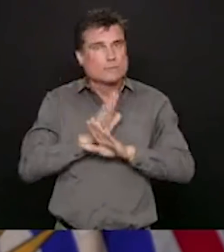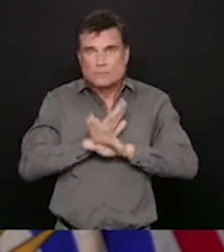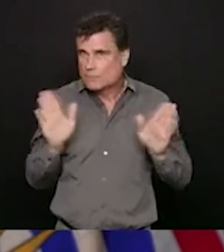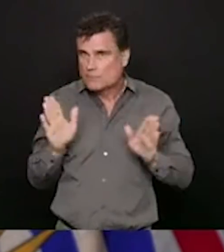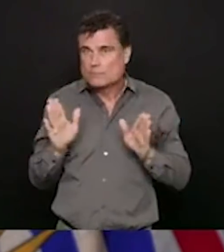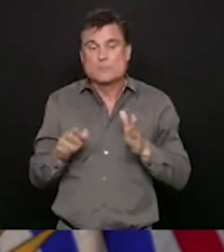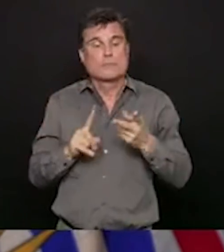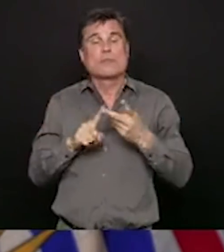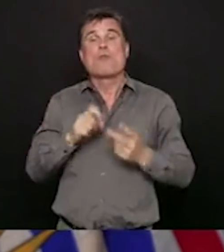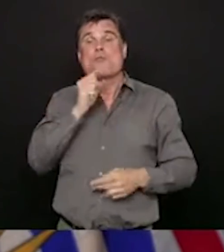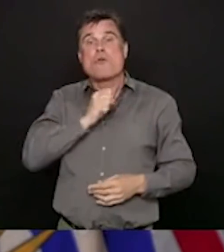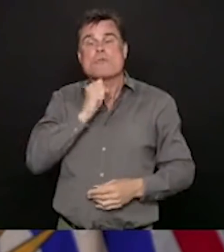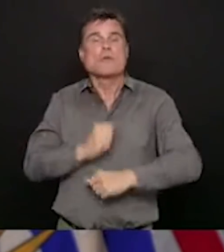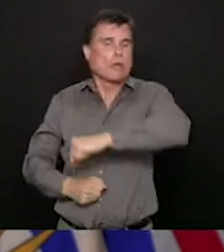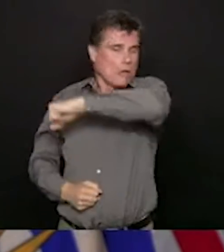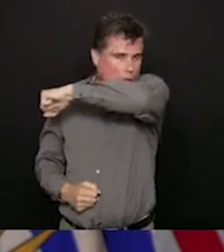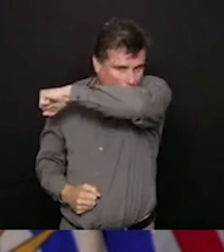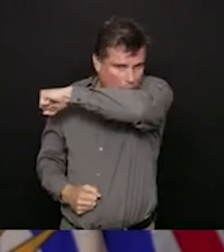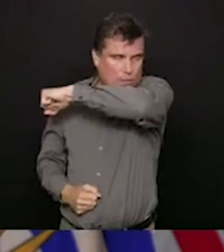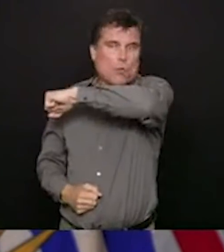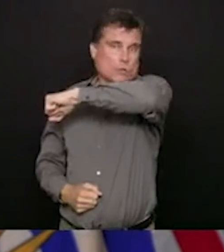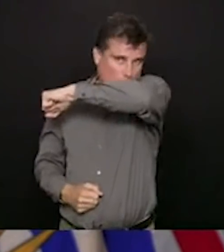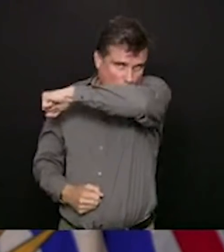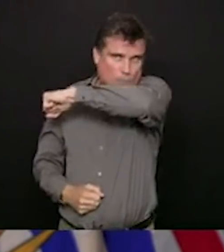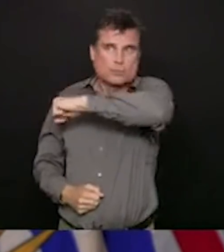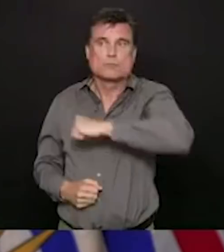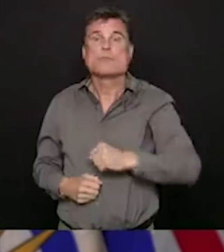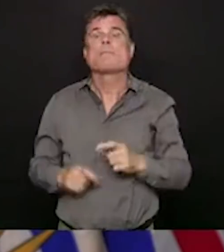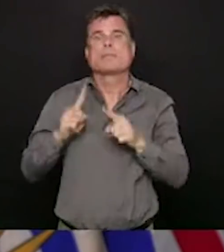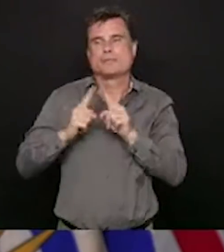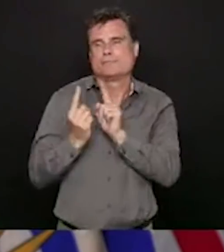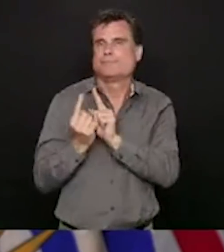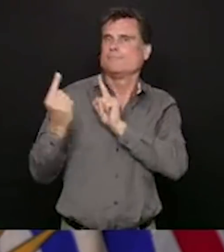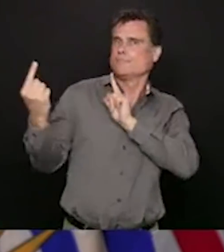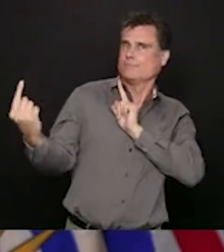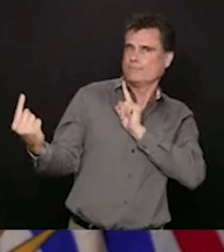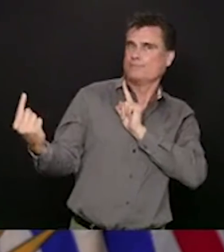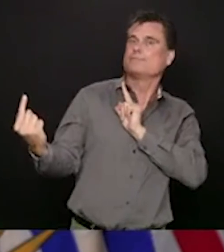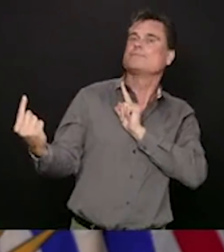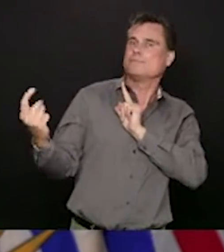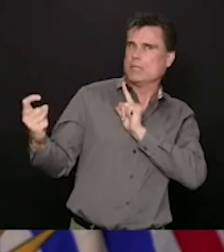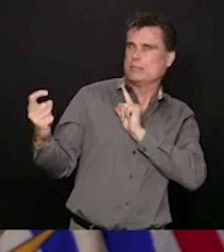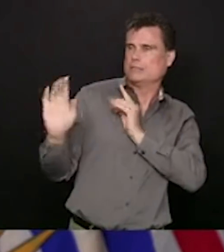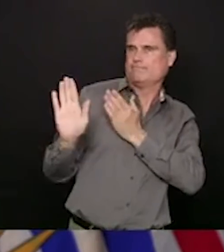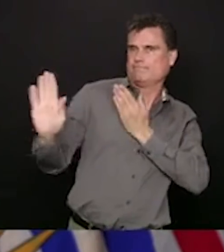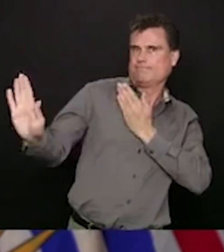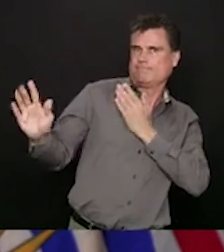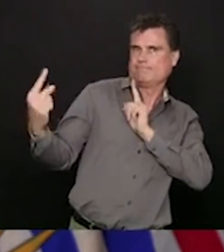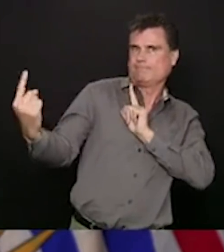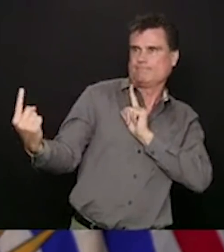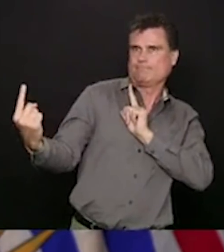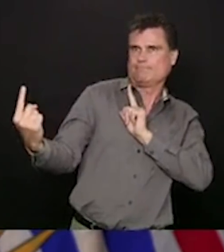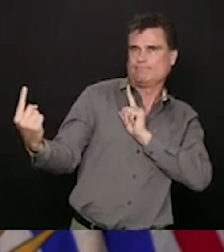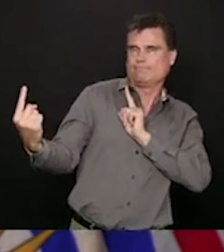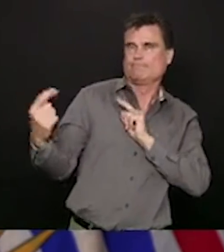to have a very, very sensitive threshold for staying home and staying away from others if we're not feeling well. It's